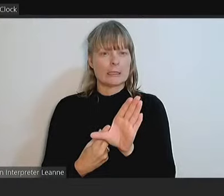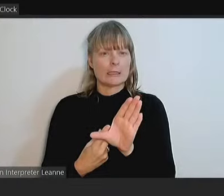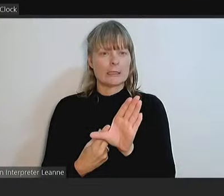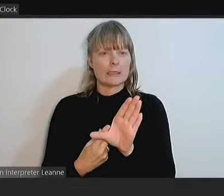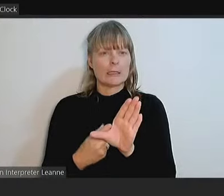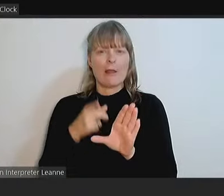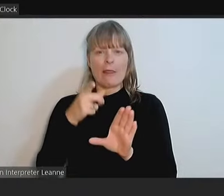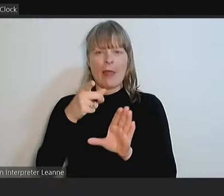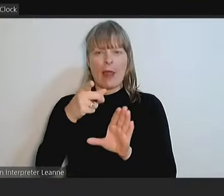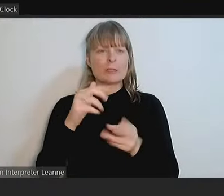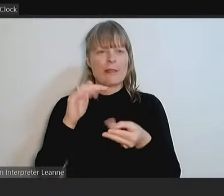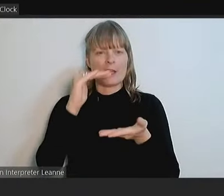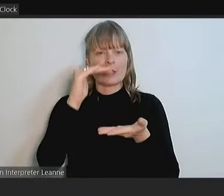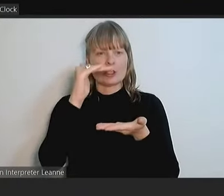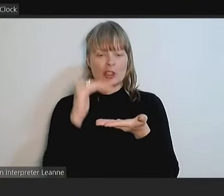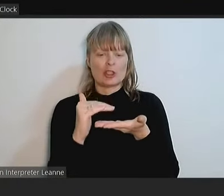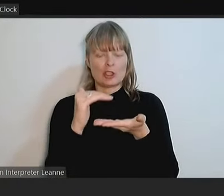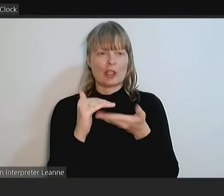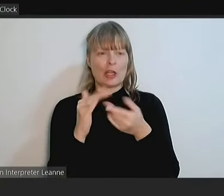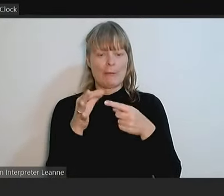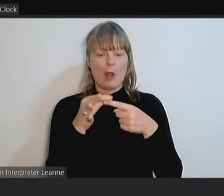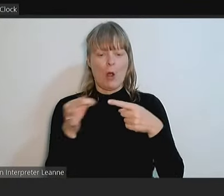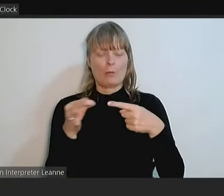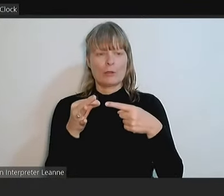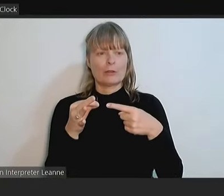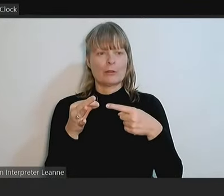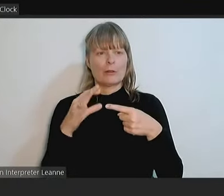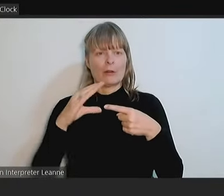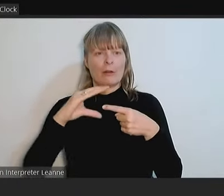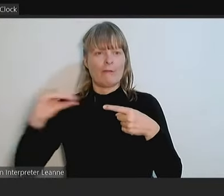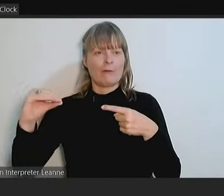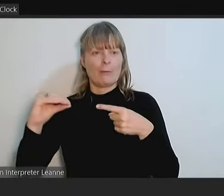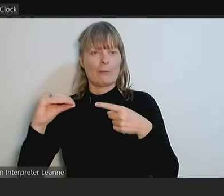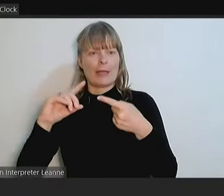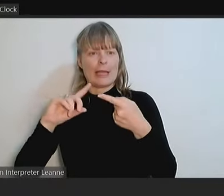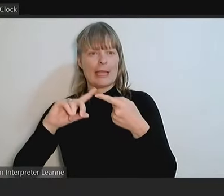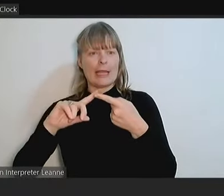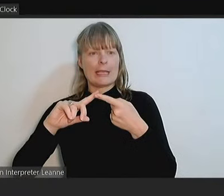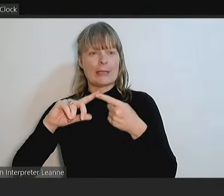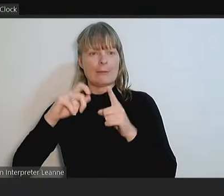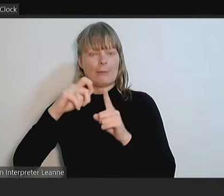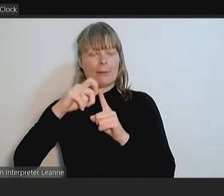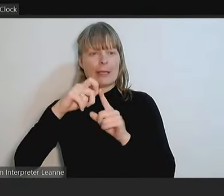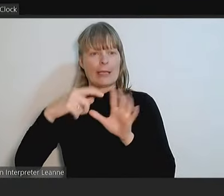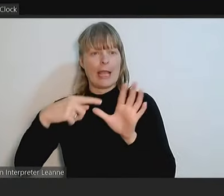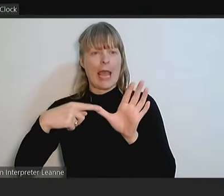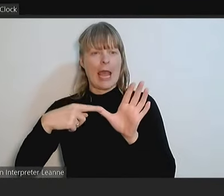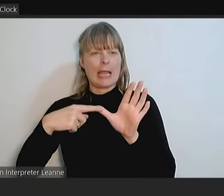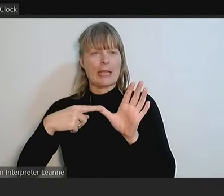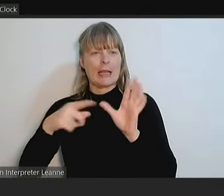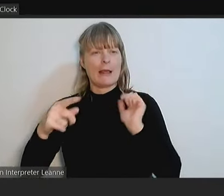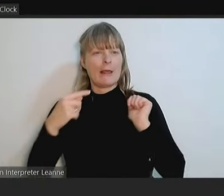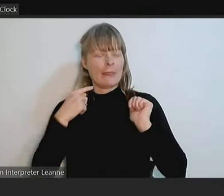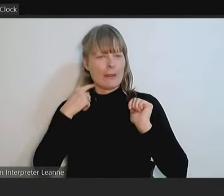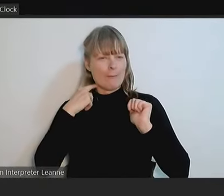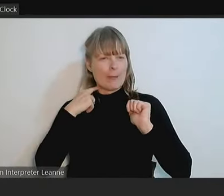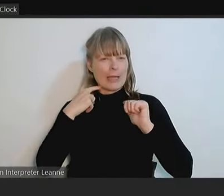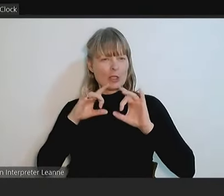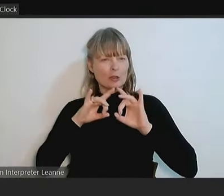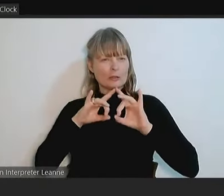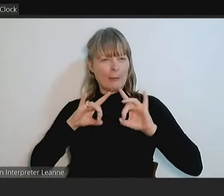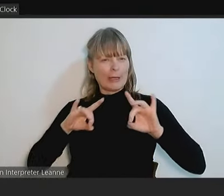cheaper option offered by EPA for remediation in regards to the lead contamination that was discovered now three years ago